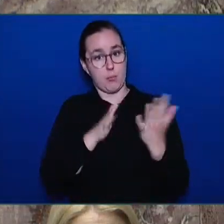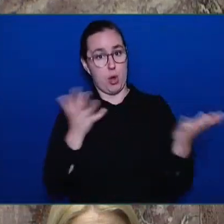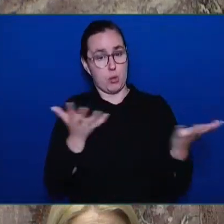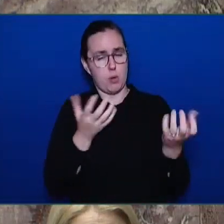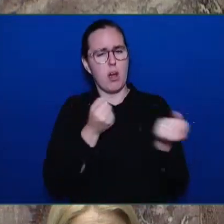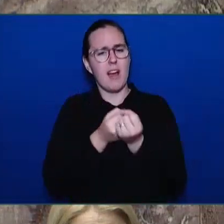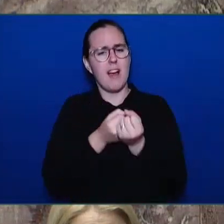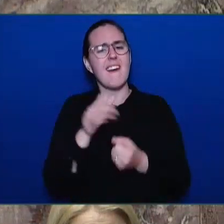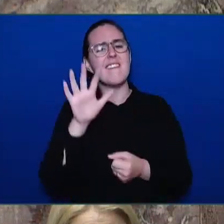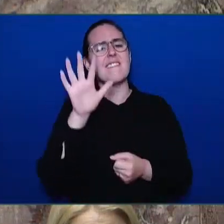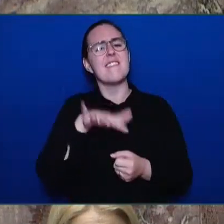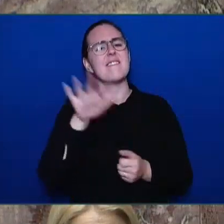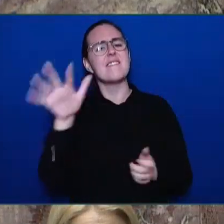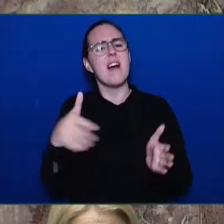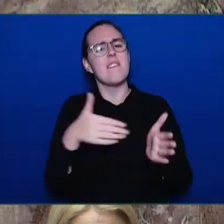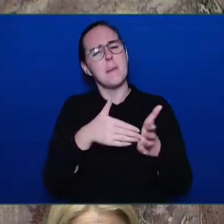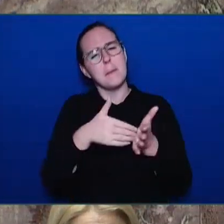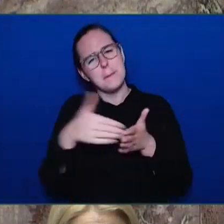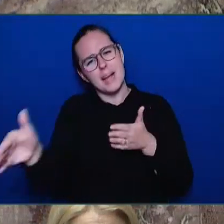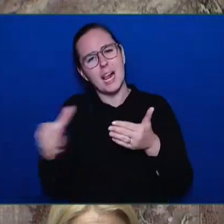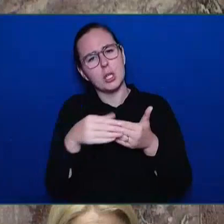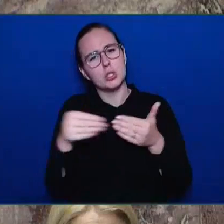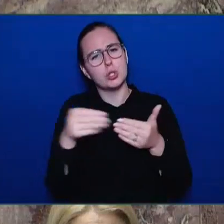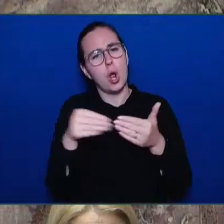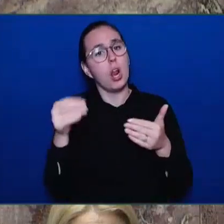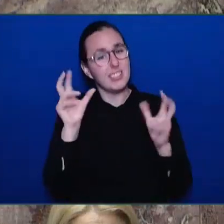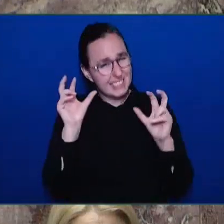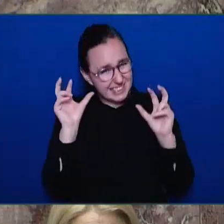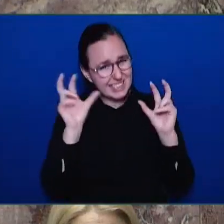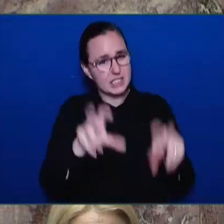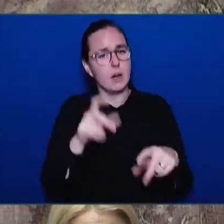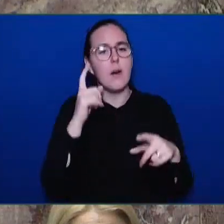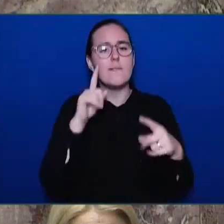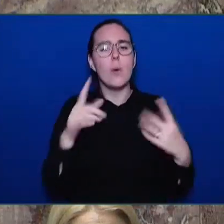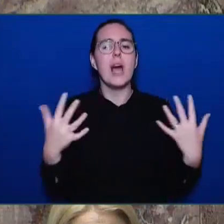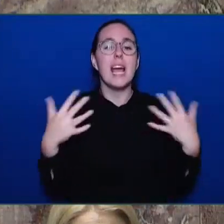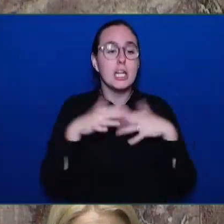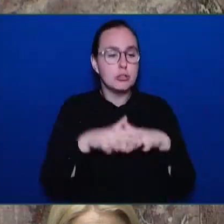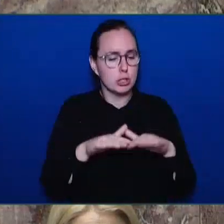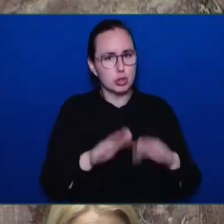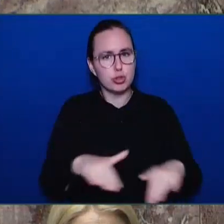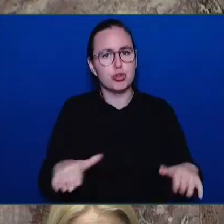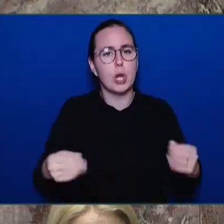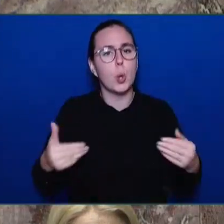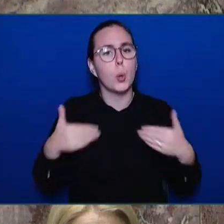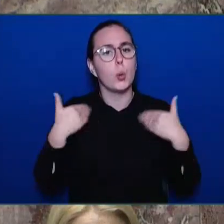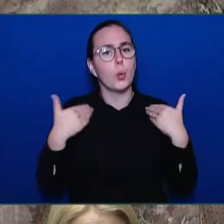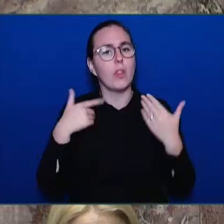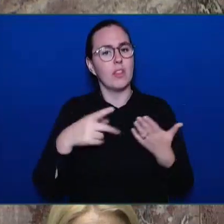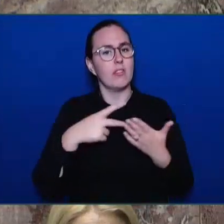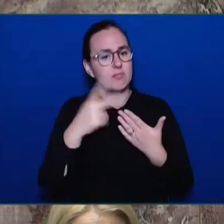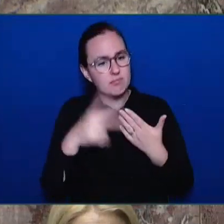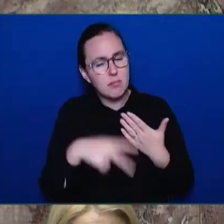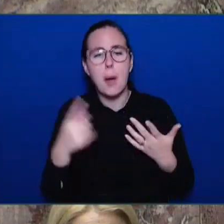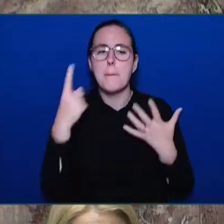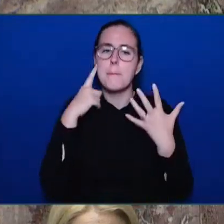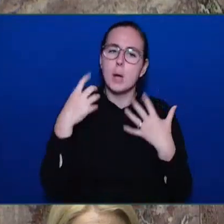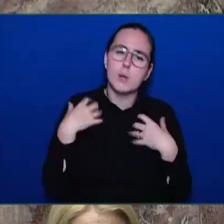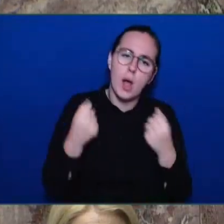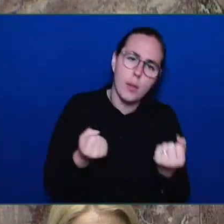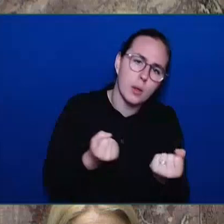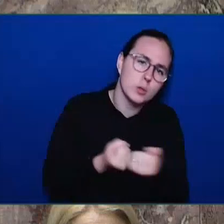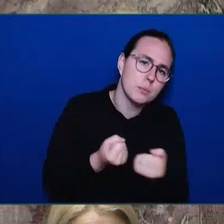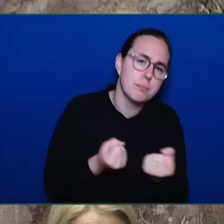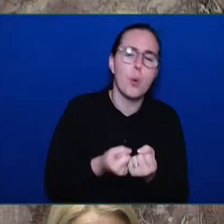going to help pull together mental health supports, health authority supports, mental health and addiction supports